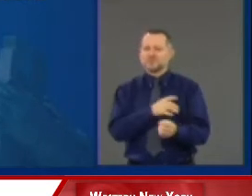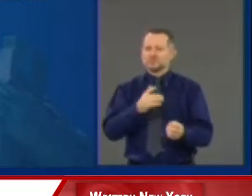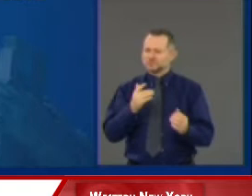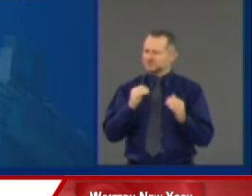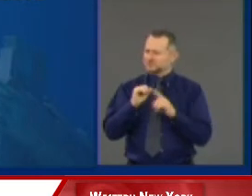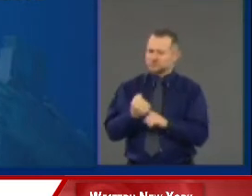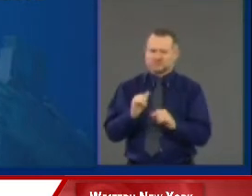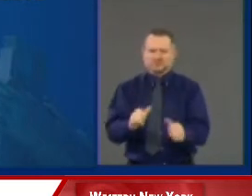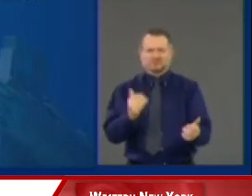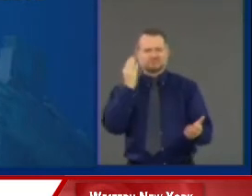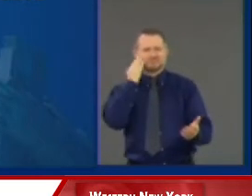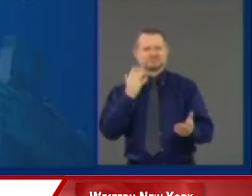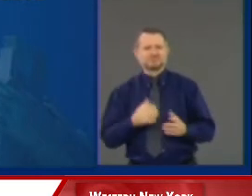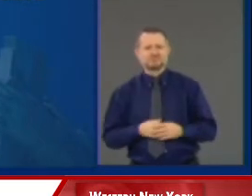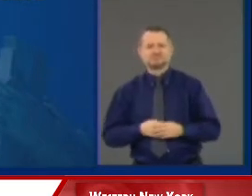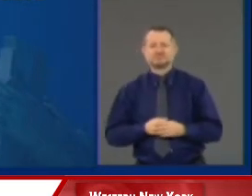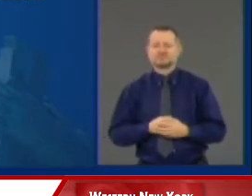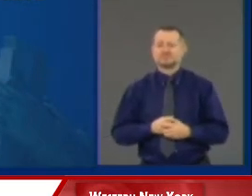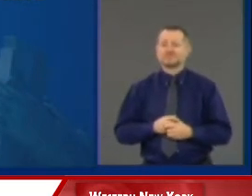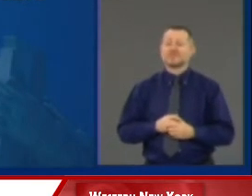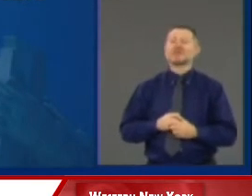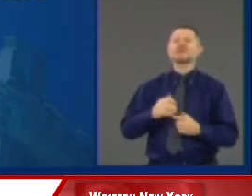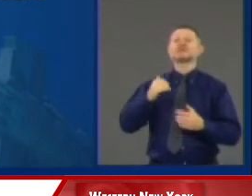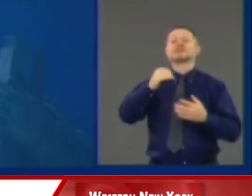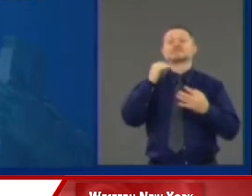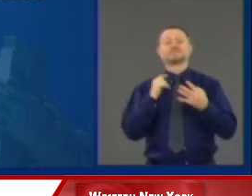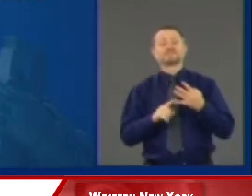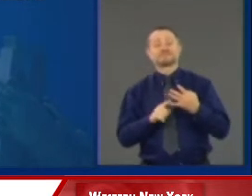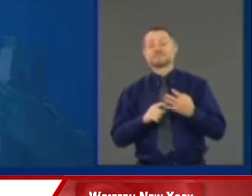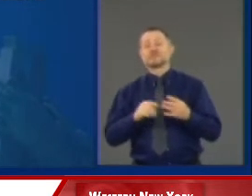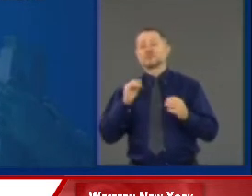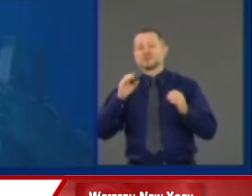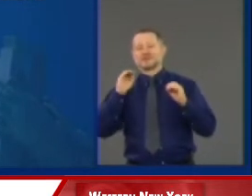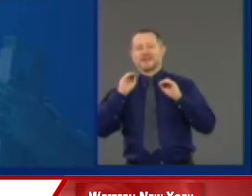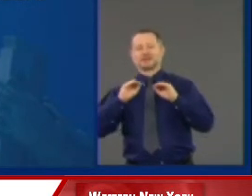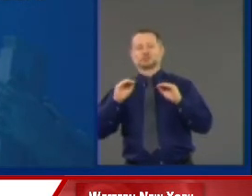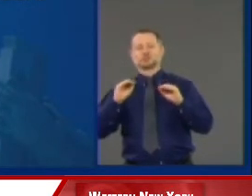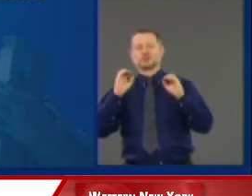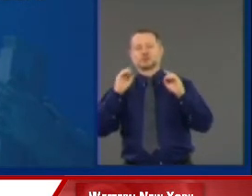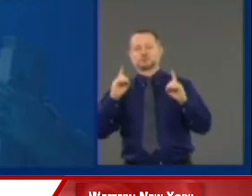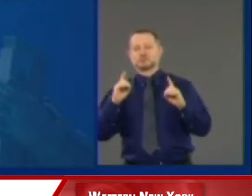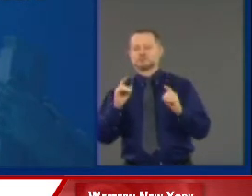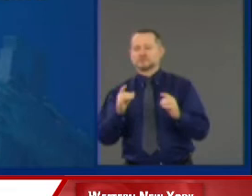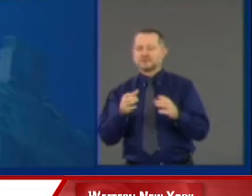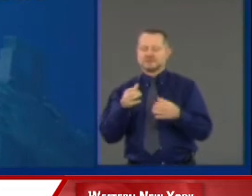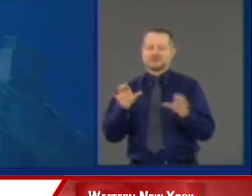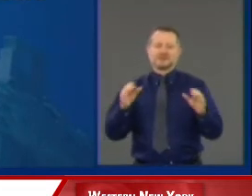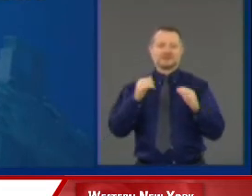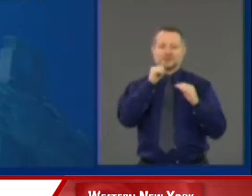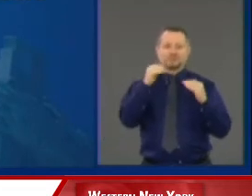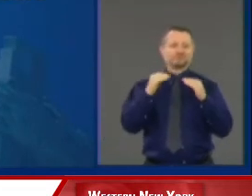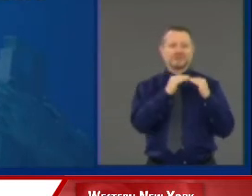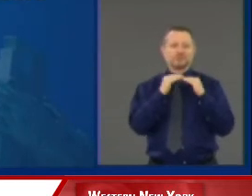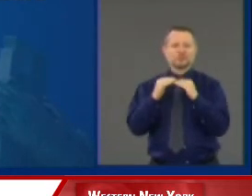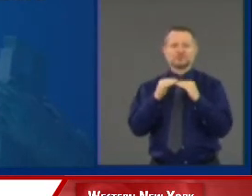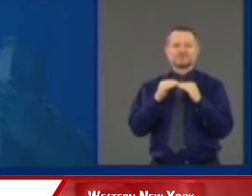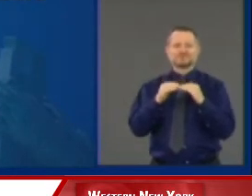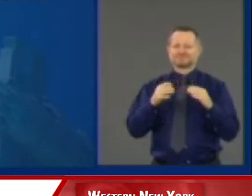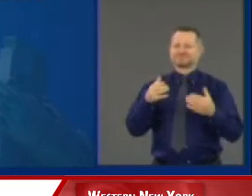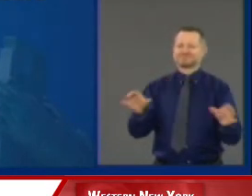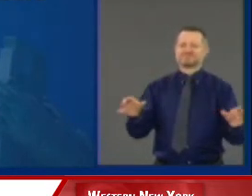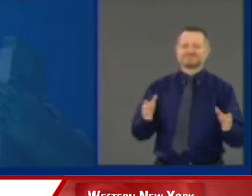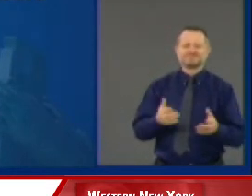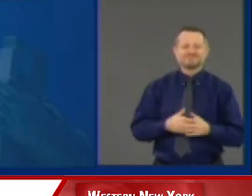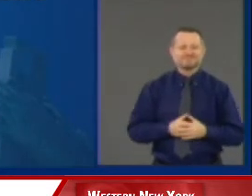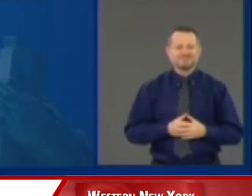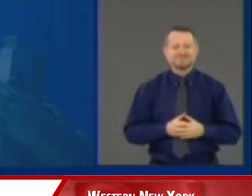We still have two education systems in this country. Everybody knows it. Your education is decided by